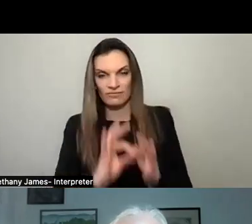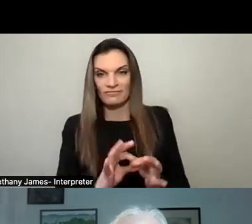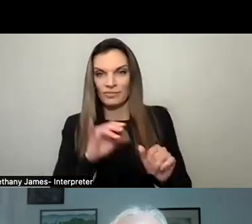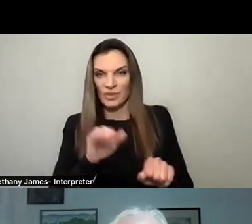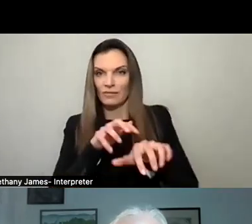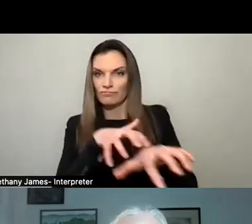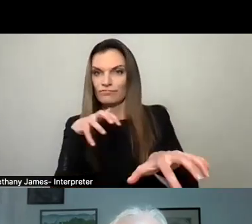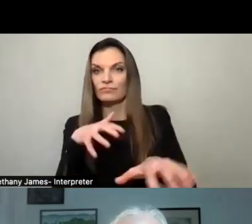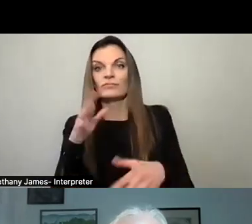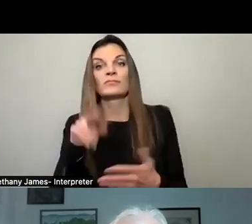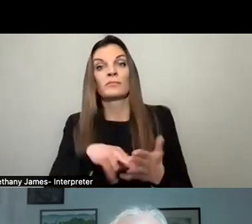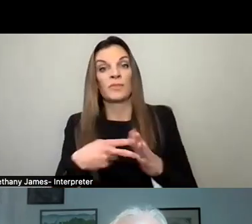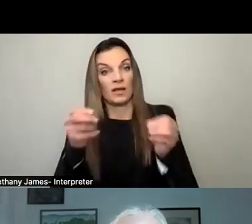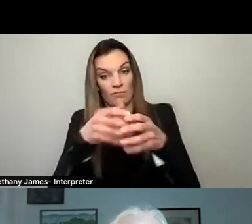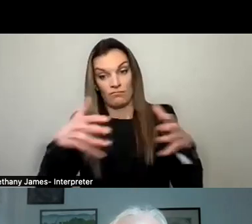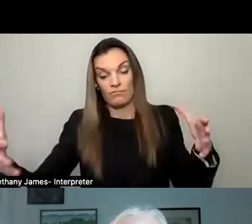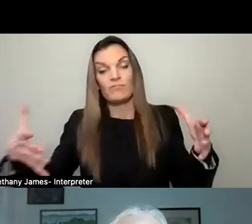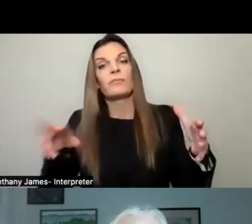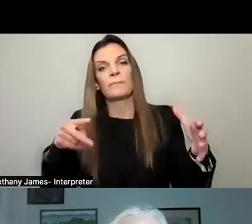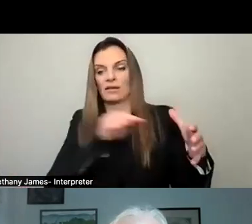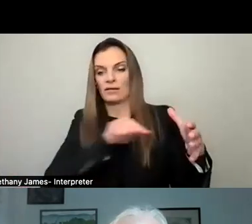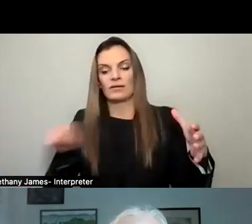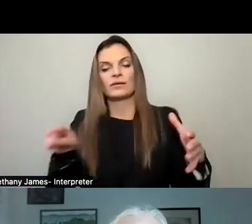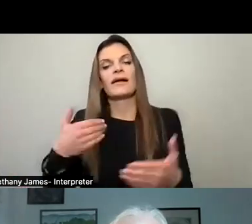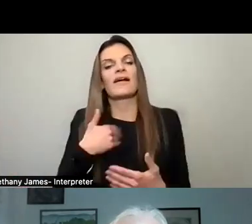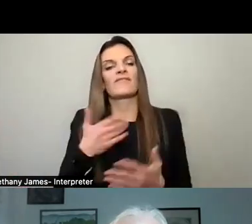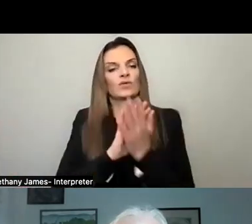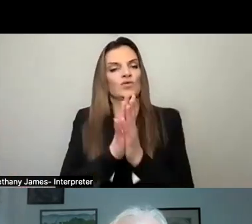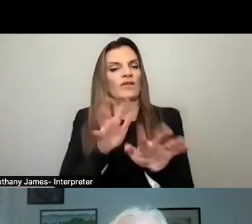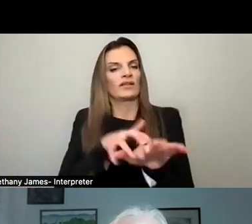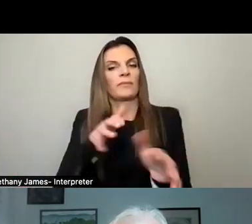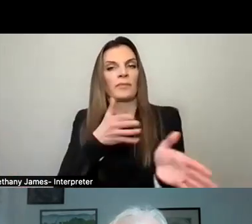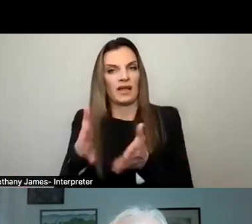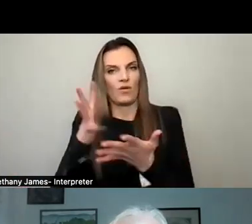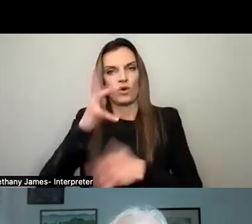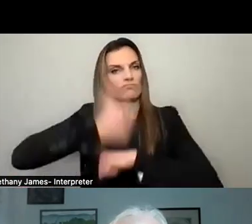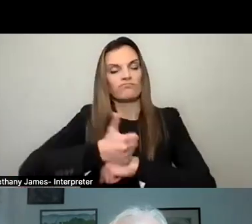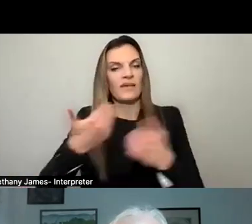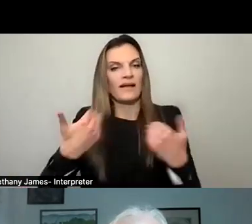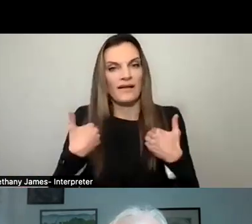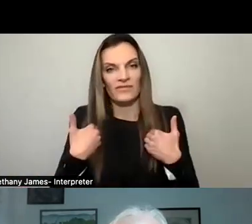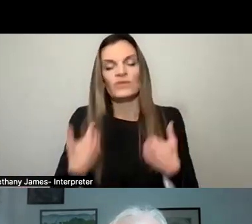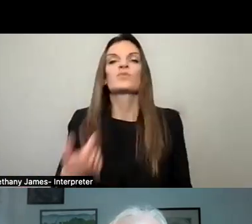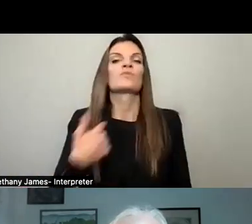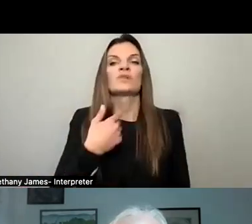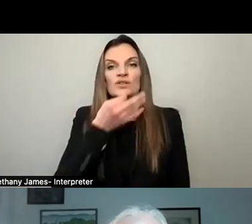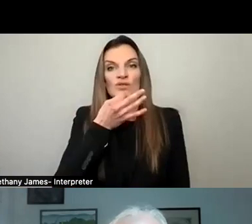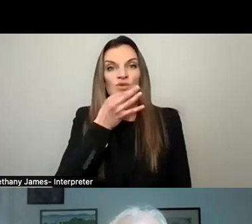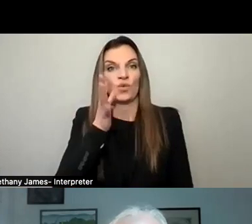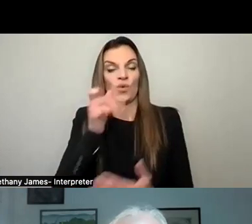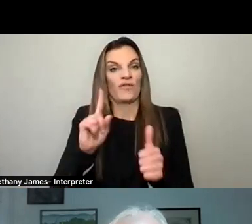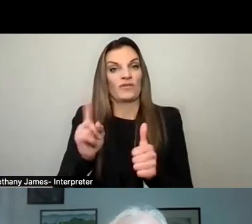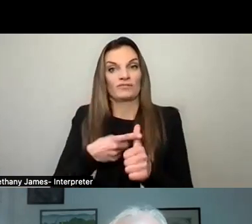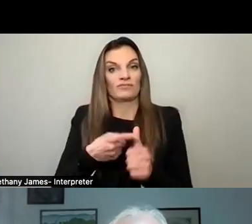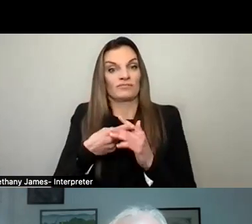increase the square footage available in Edge on Hudson, there are traffic remediation processes that are already in place. In fact, we've already just about ready to reach the first one of them